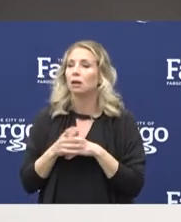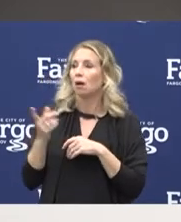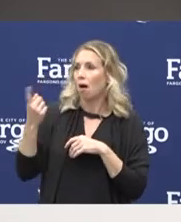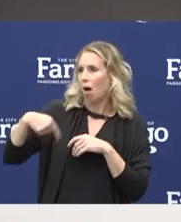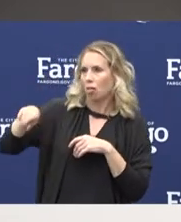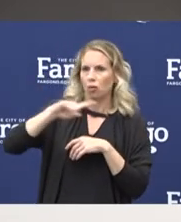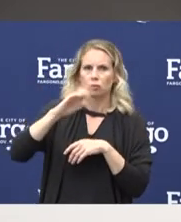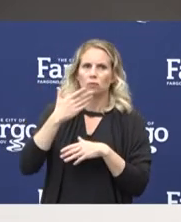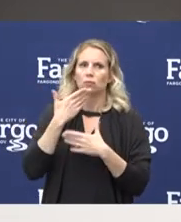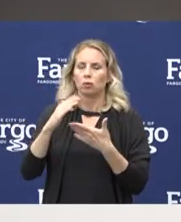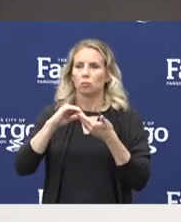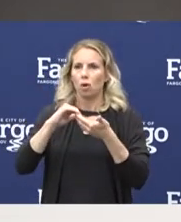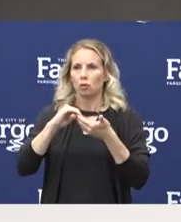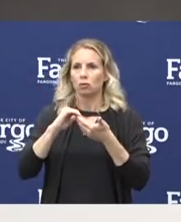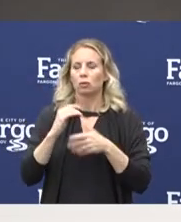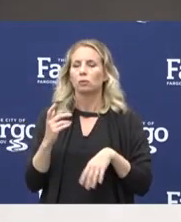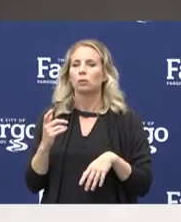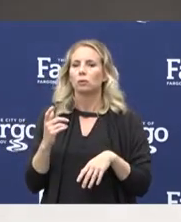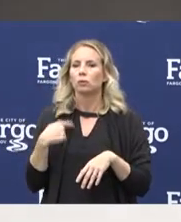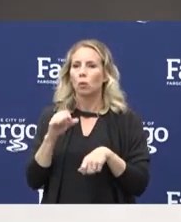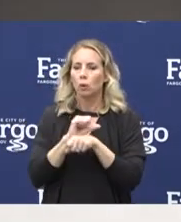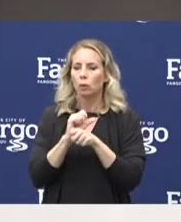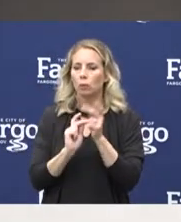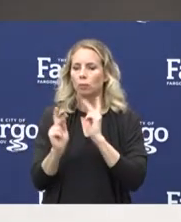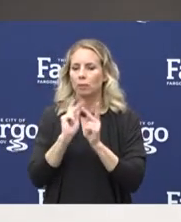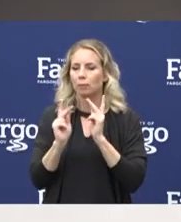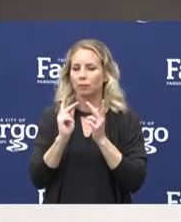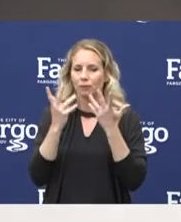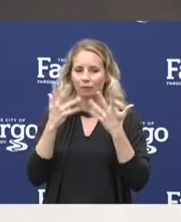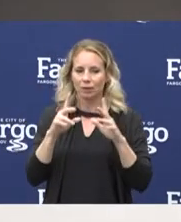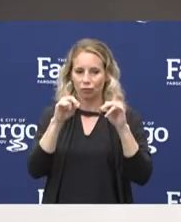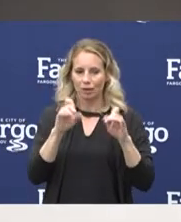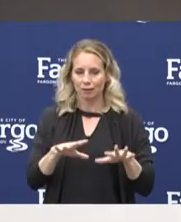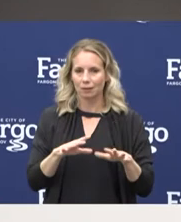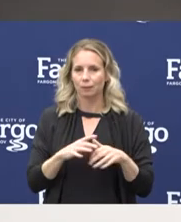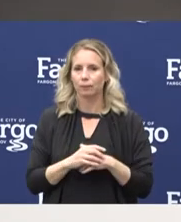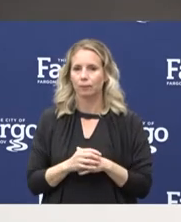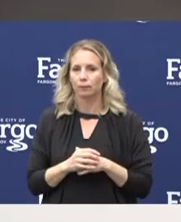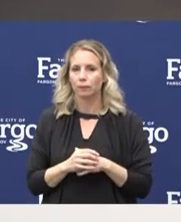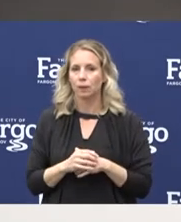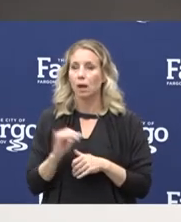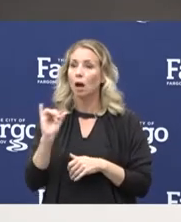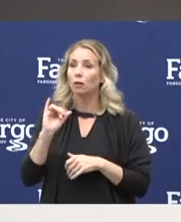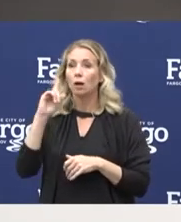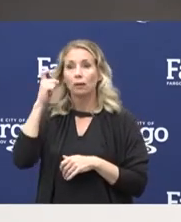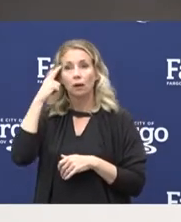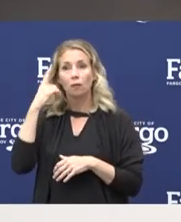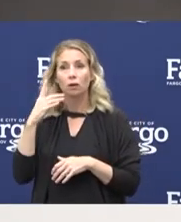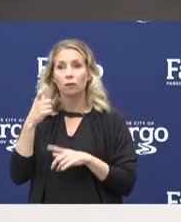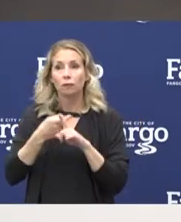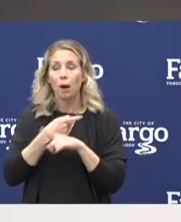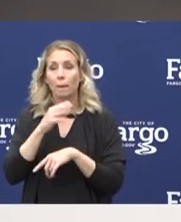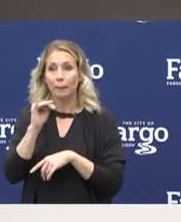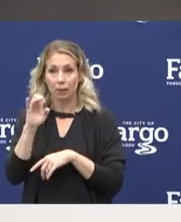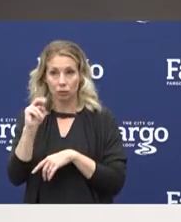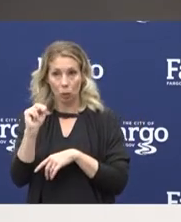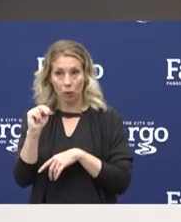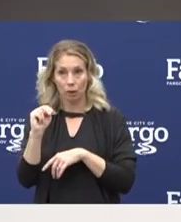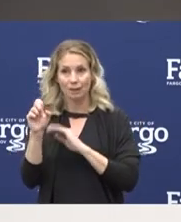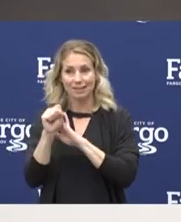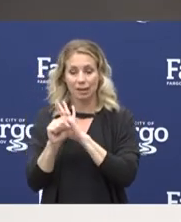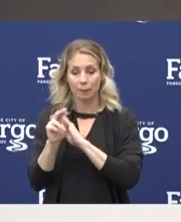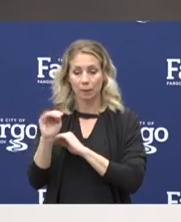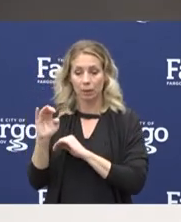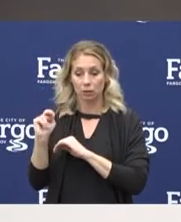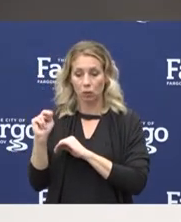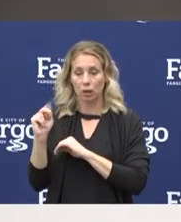to work with people to get the testing done. Also, the governor reached out to the state of Minnesota, and we want to work with the state of Minnesota, as